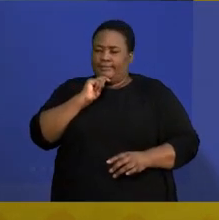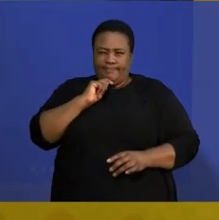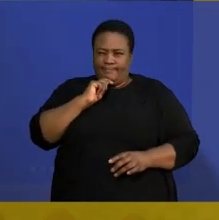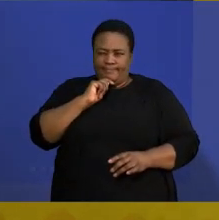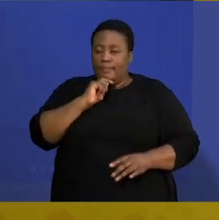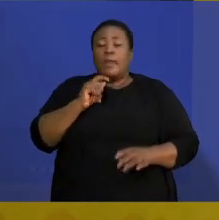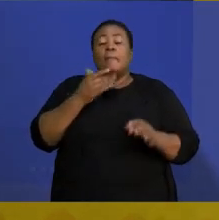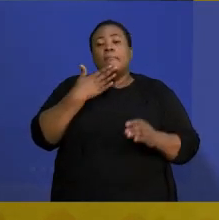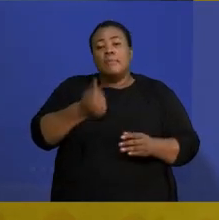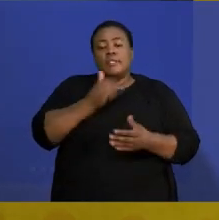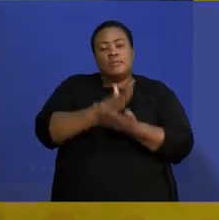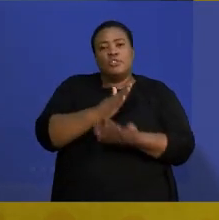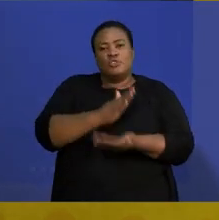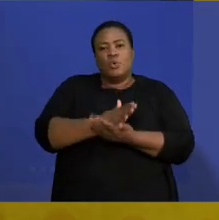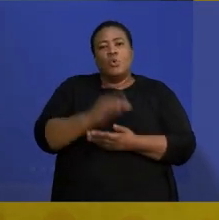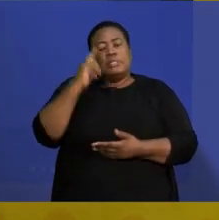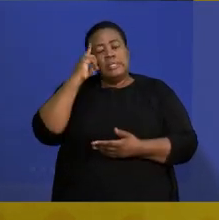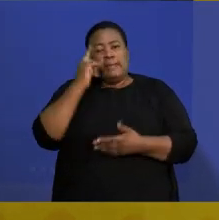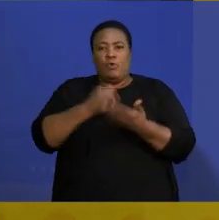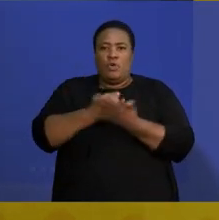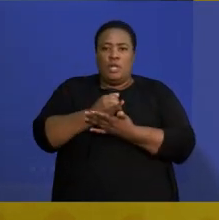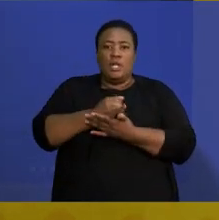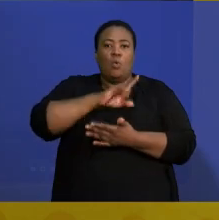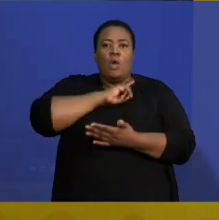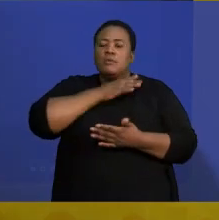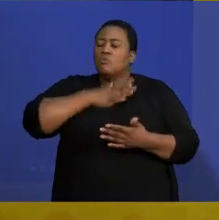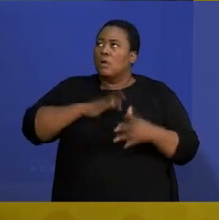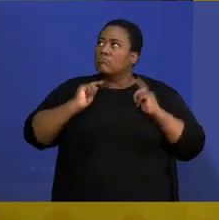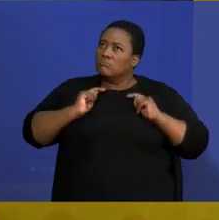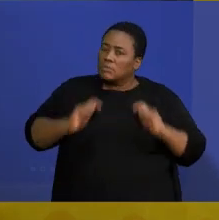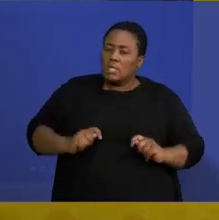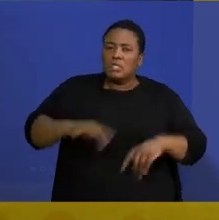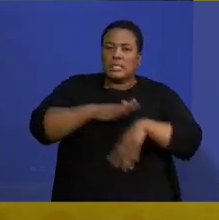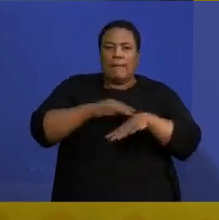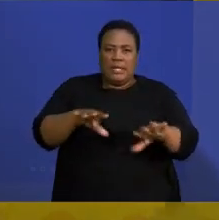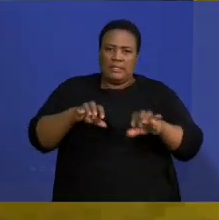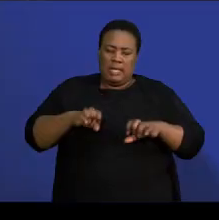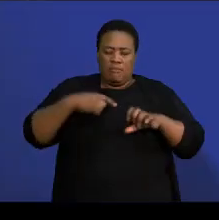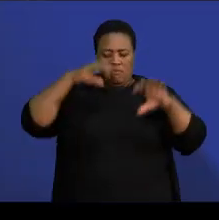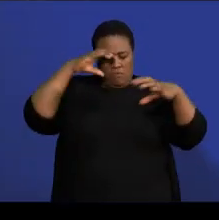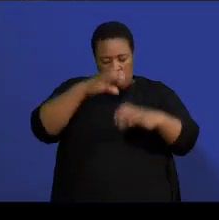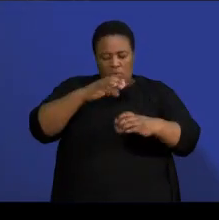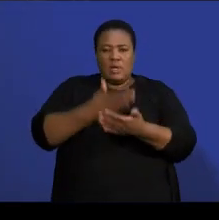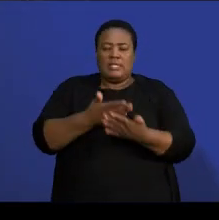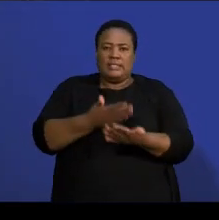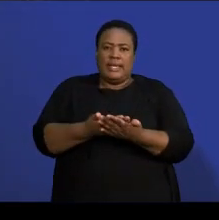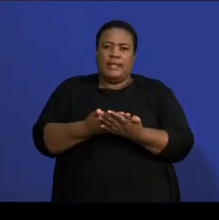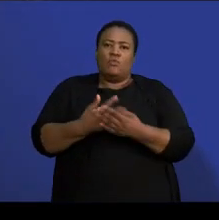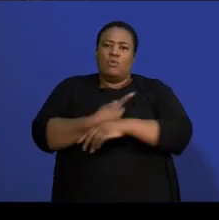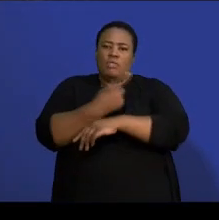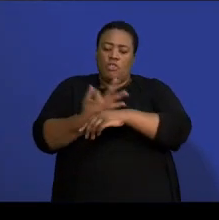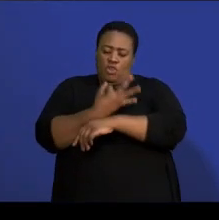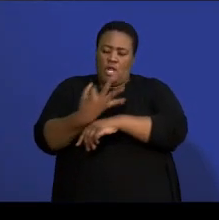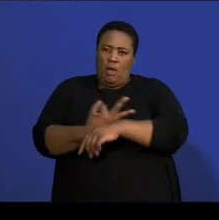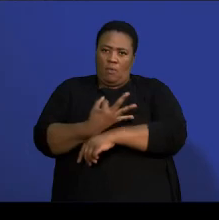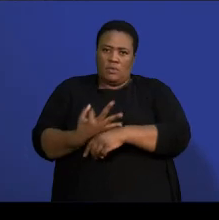that you don't get exhausted in the exam. And you can concentrate for the three hours. And also, make sure